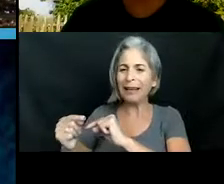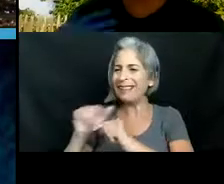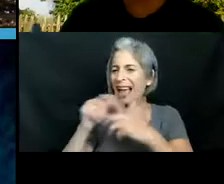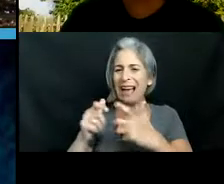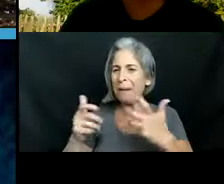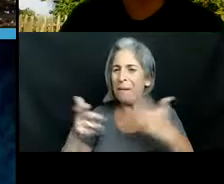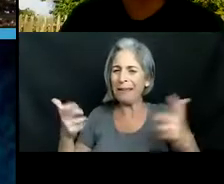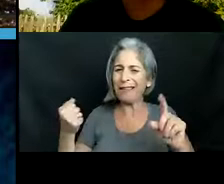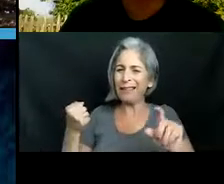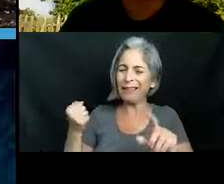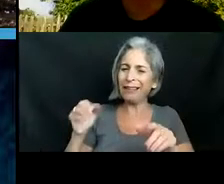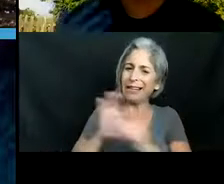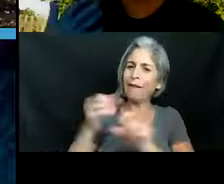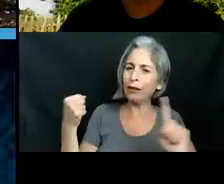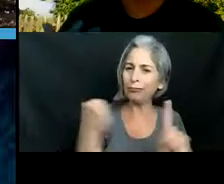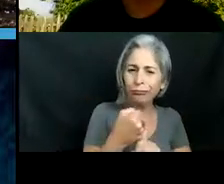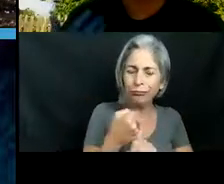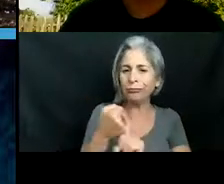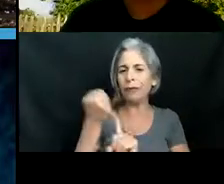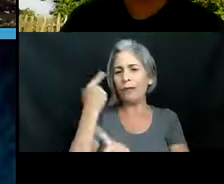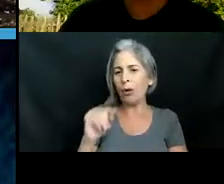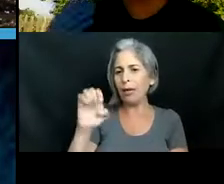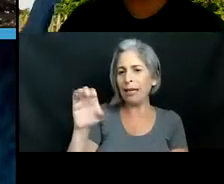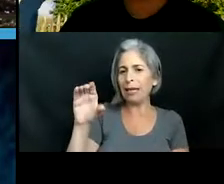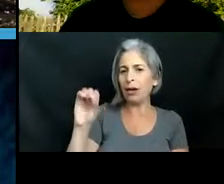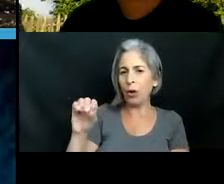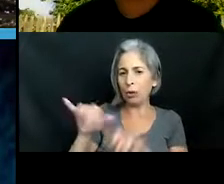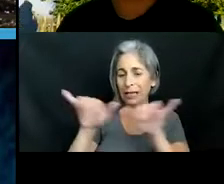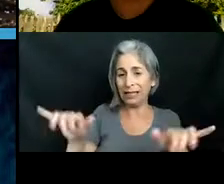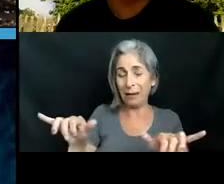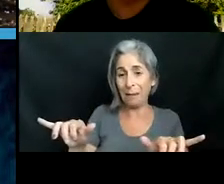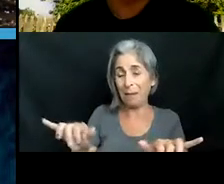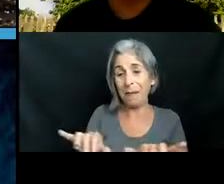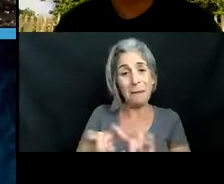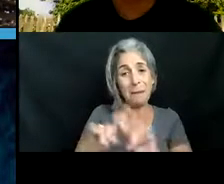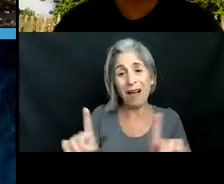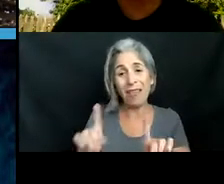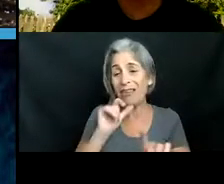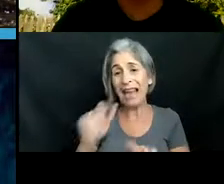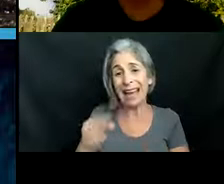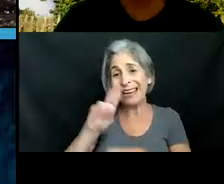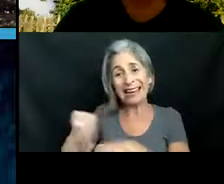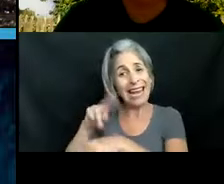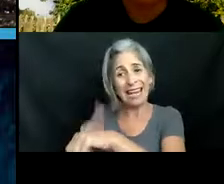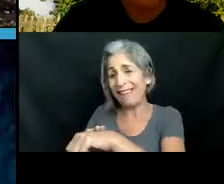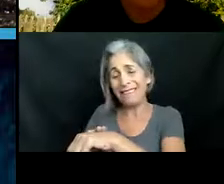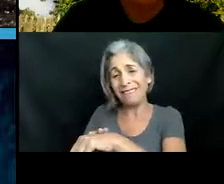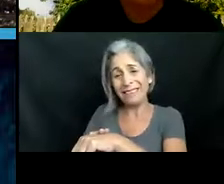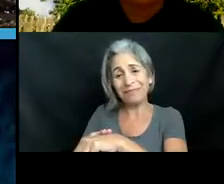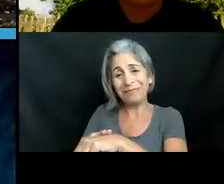to be doing harm to our ecosystem but they aren't meant to be here and they could cause harm in the future and that's why they're non-native